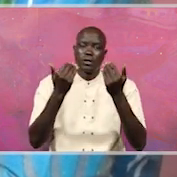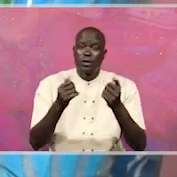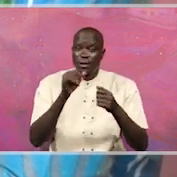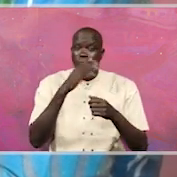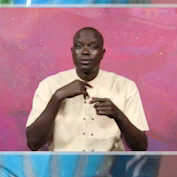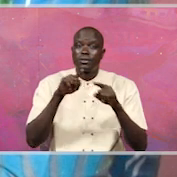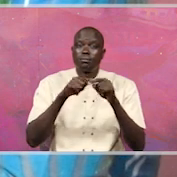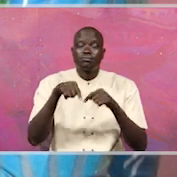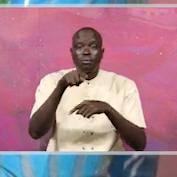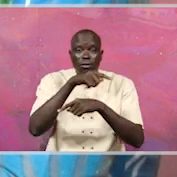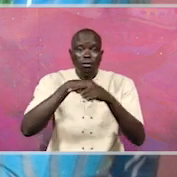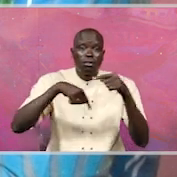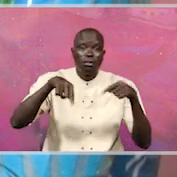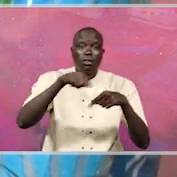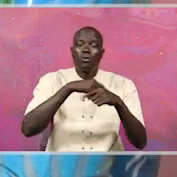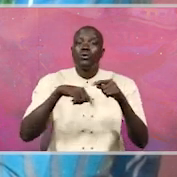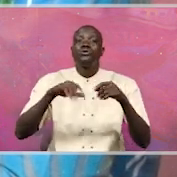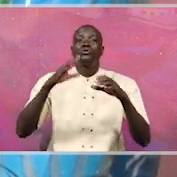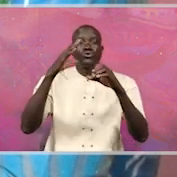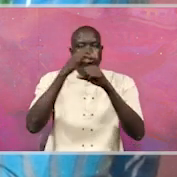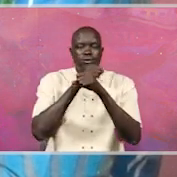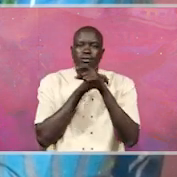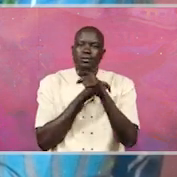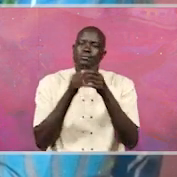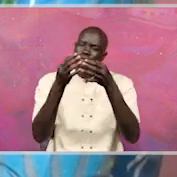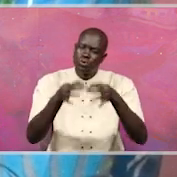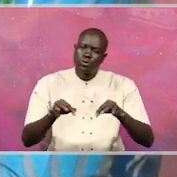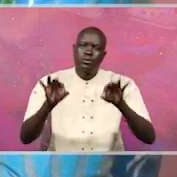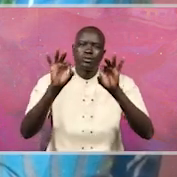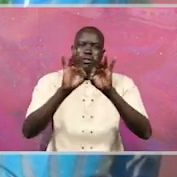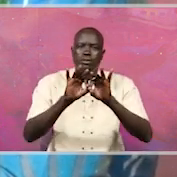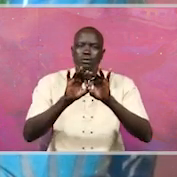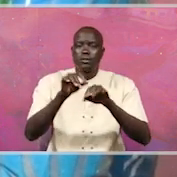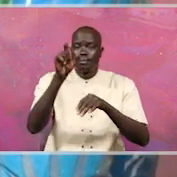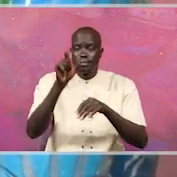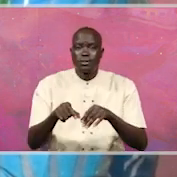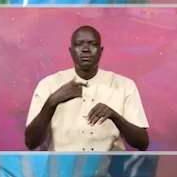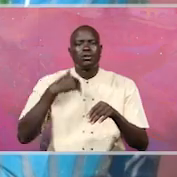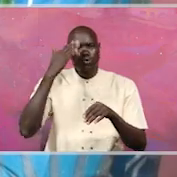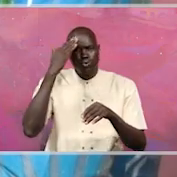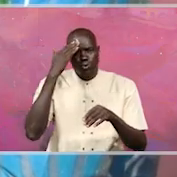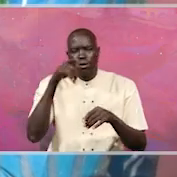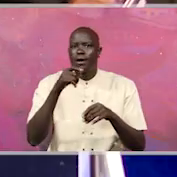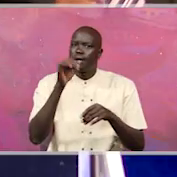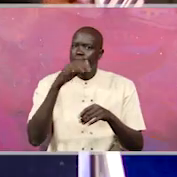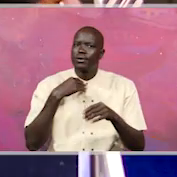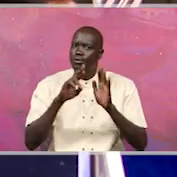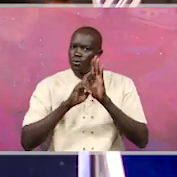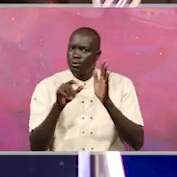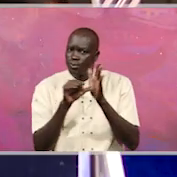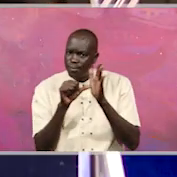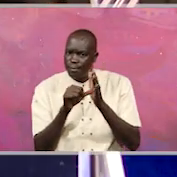complete, trust must be there. Someone must be sure that there is going to be a positive result in their